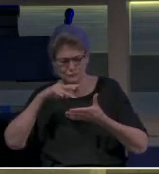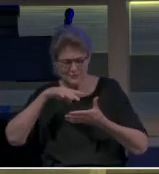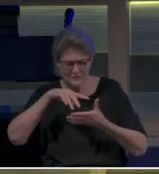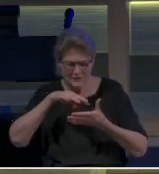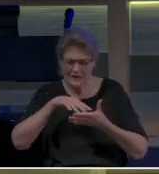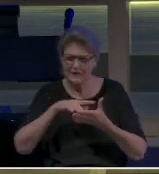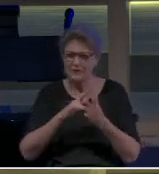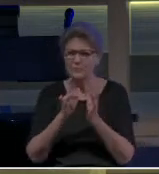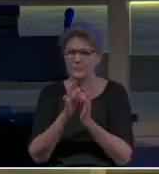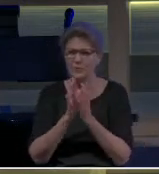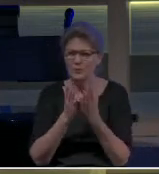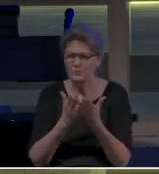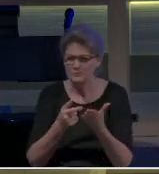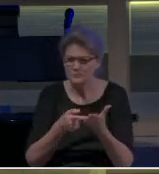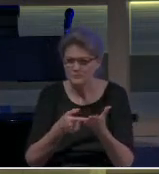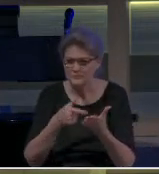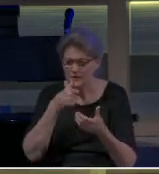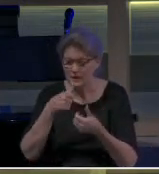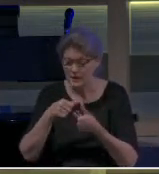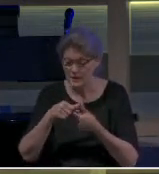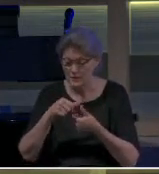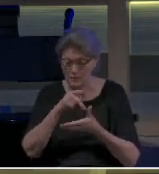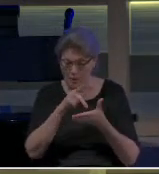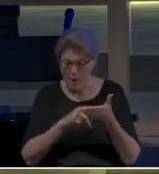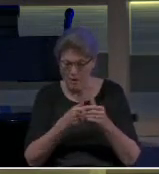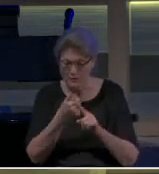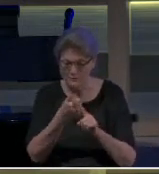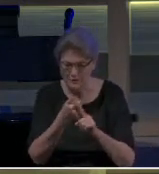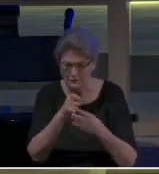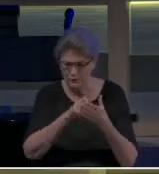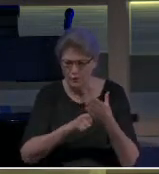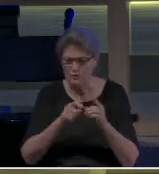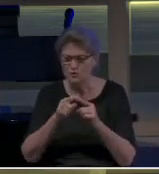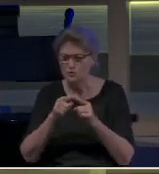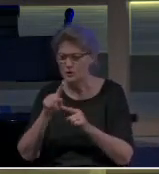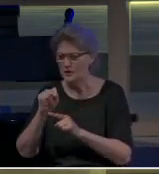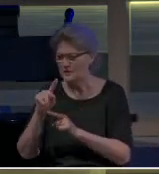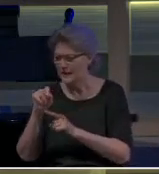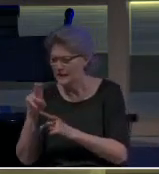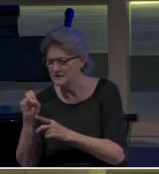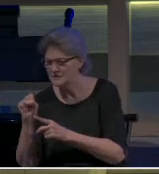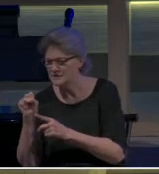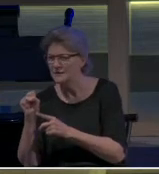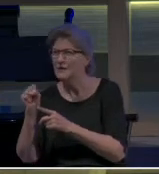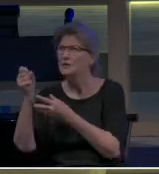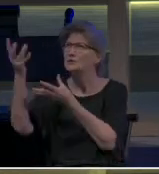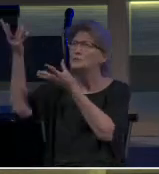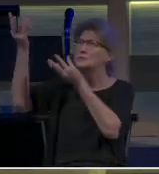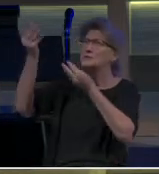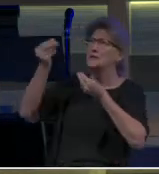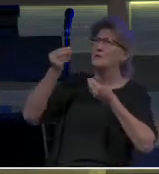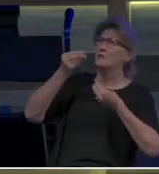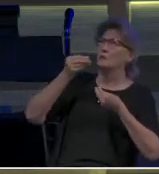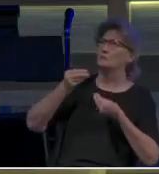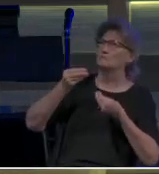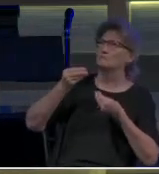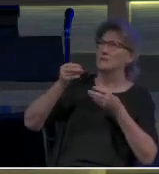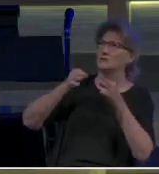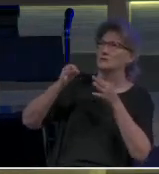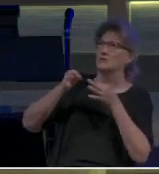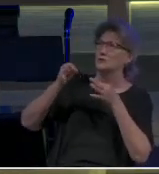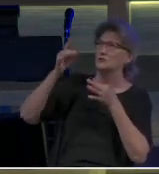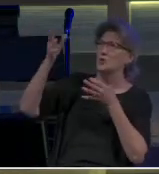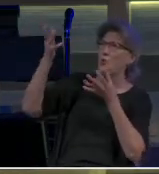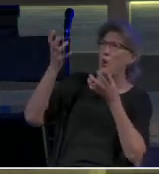book, the letter that Paul wrote to Titus, Lord, to receive from you the instruction that you